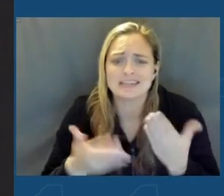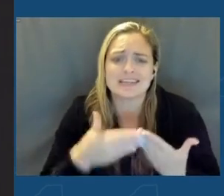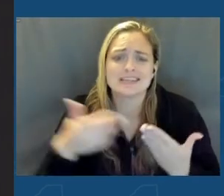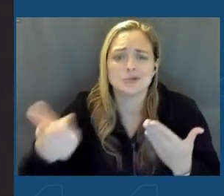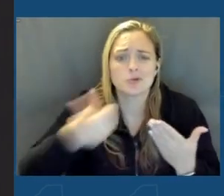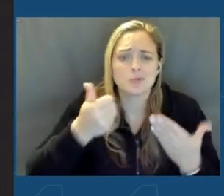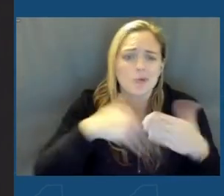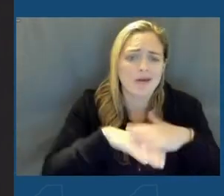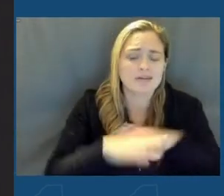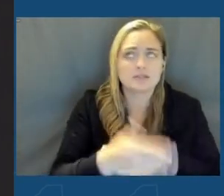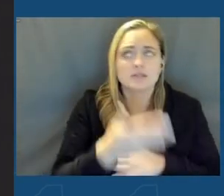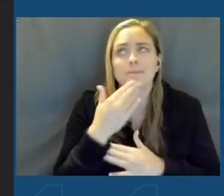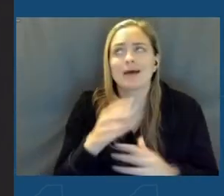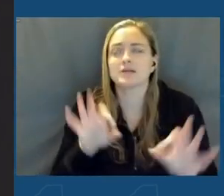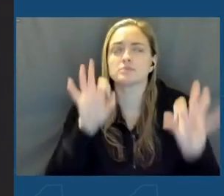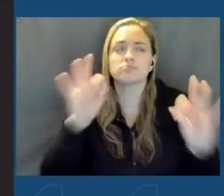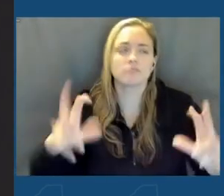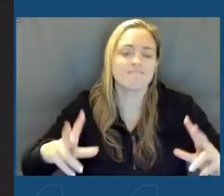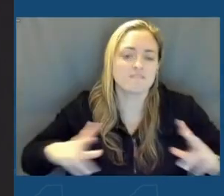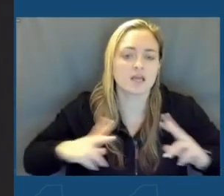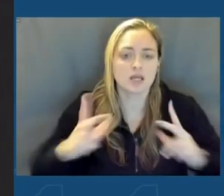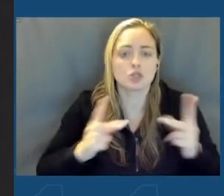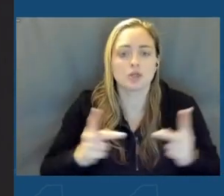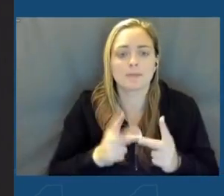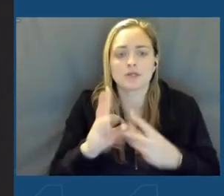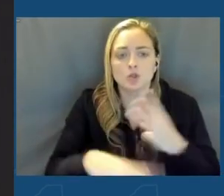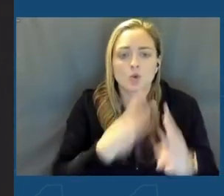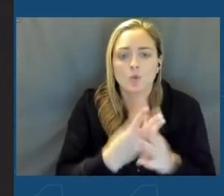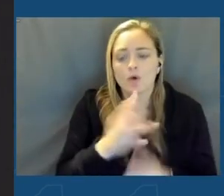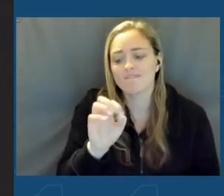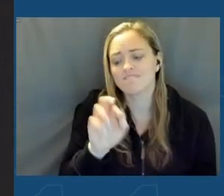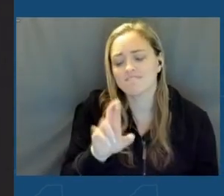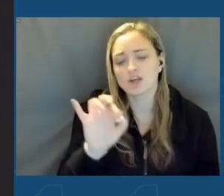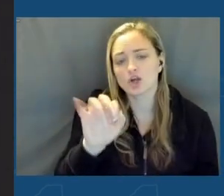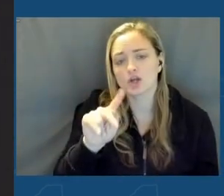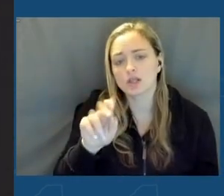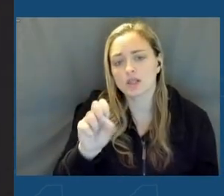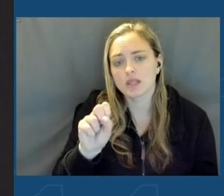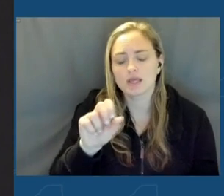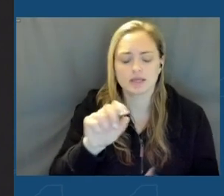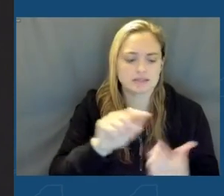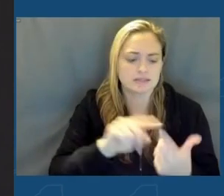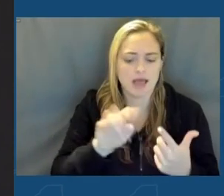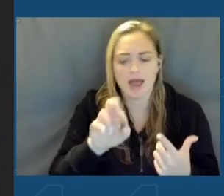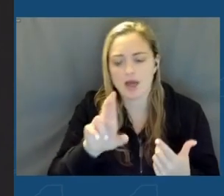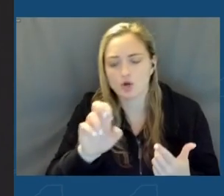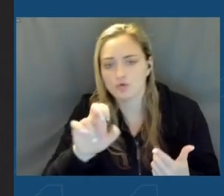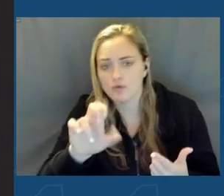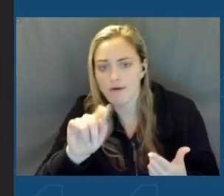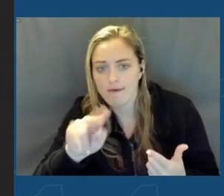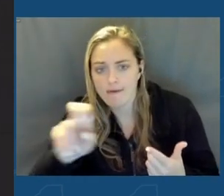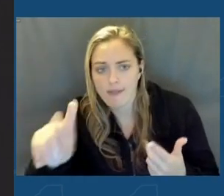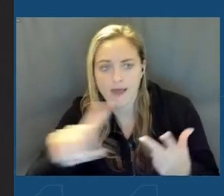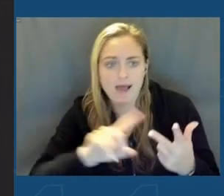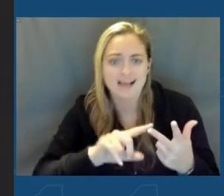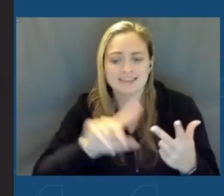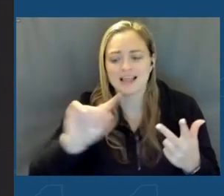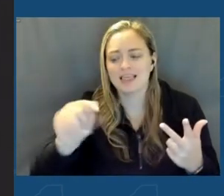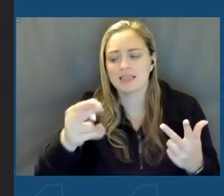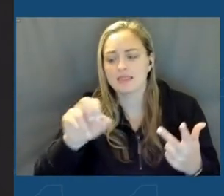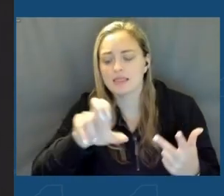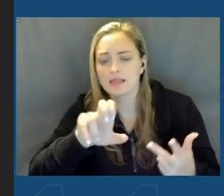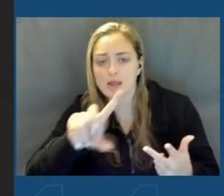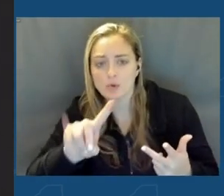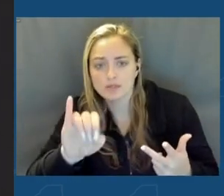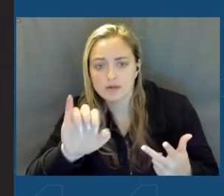access to the best vacation spots in the world, the Finger Lakes, the Adirondacks, the Thousand Islands. I said, this place is fun. This is where people are going to want to